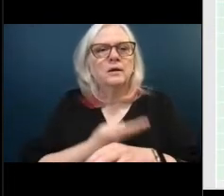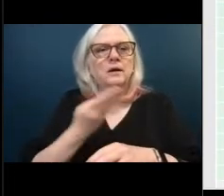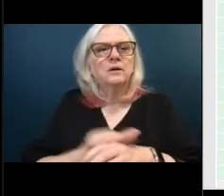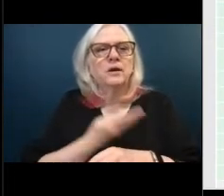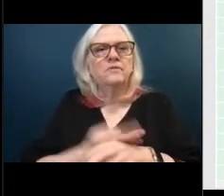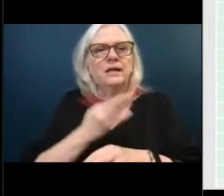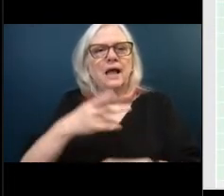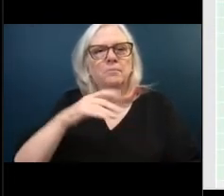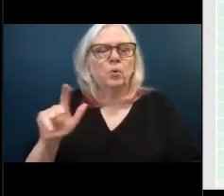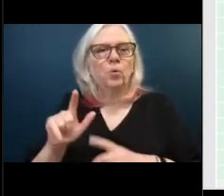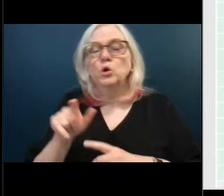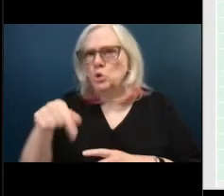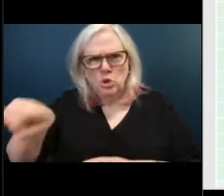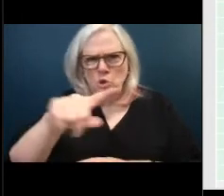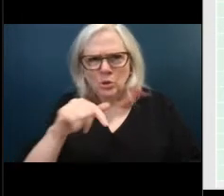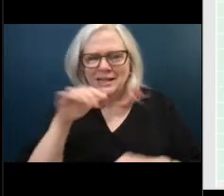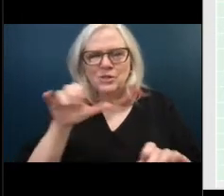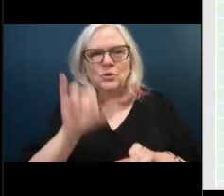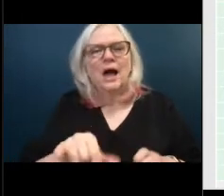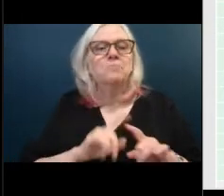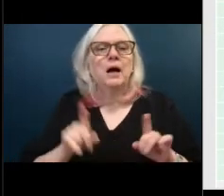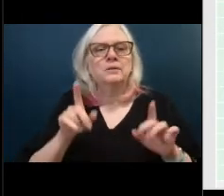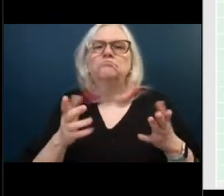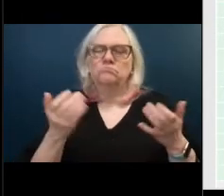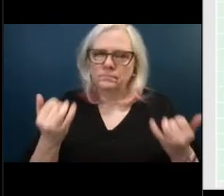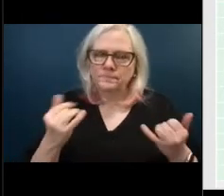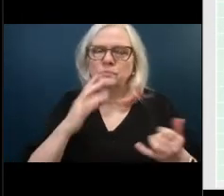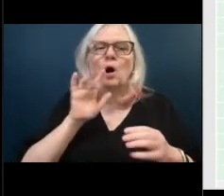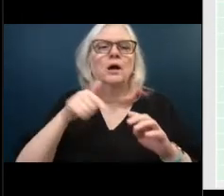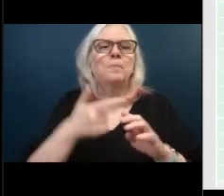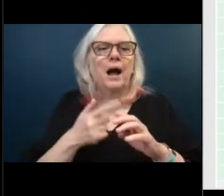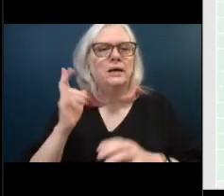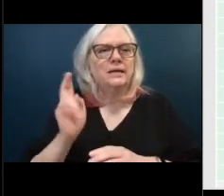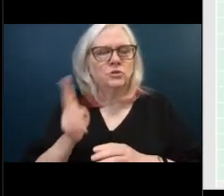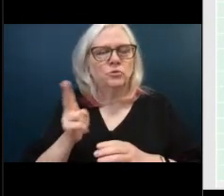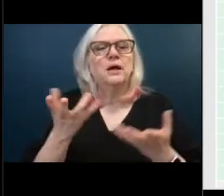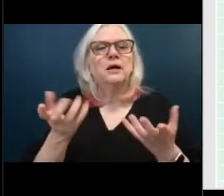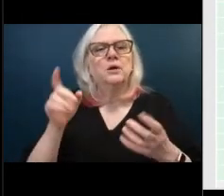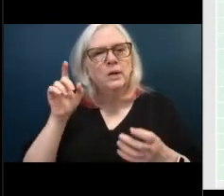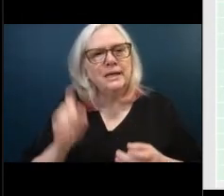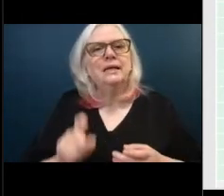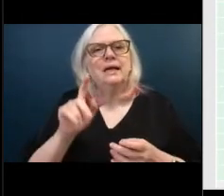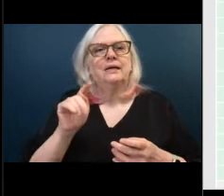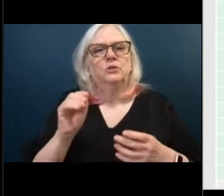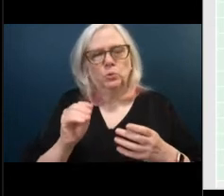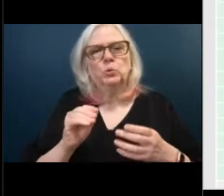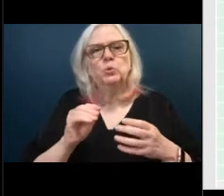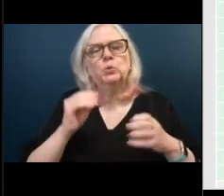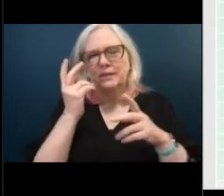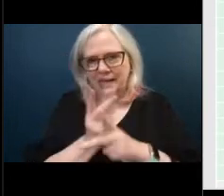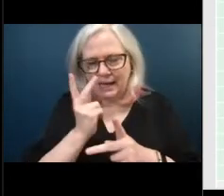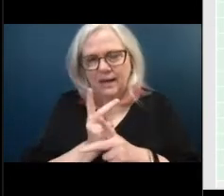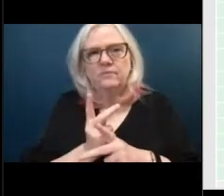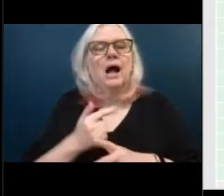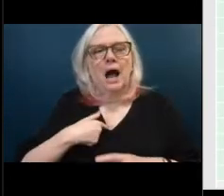didn't. But thank God for you all. Now it's my history being made, we getting restoration because these two cultures are very serious. Nobody's really talking about it. been talking about it for nine